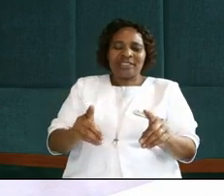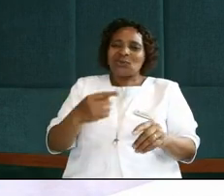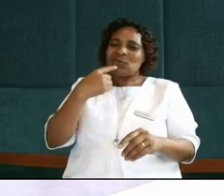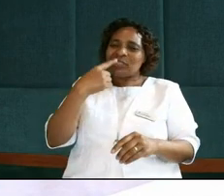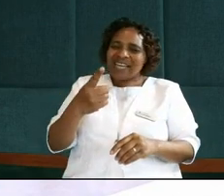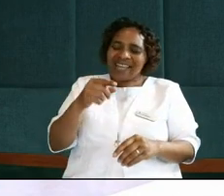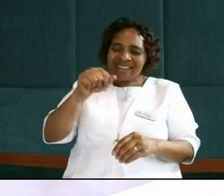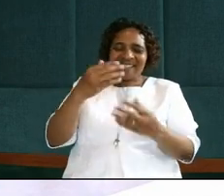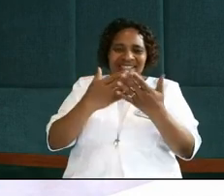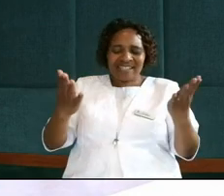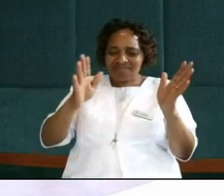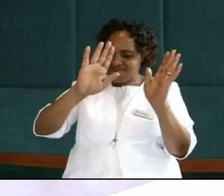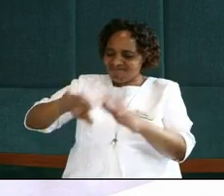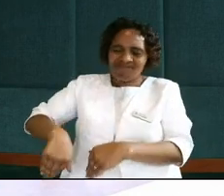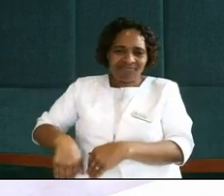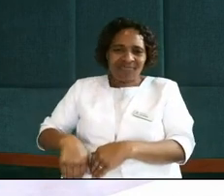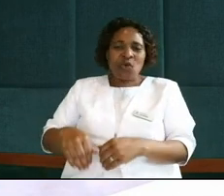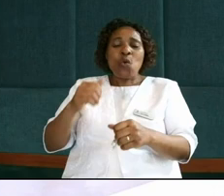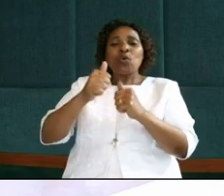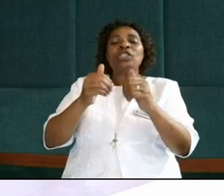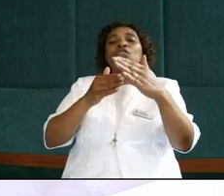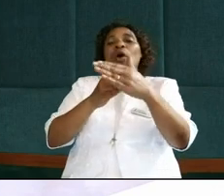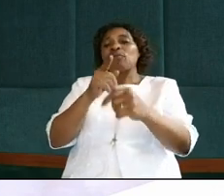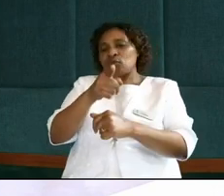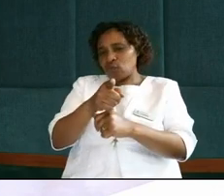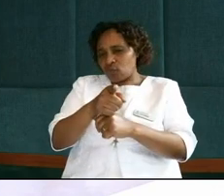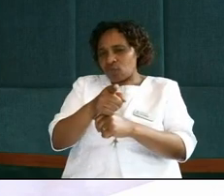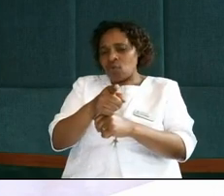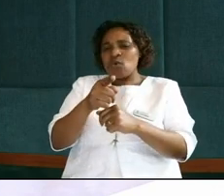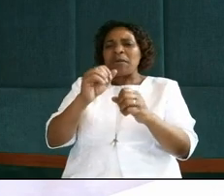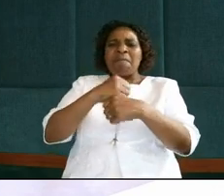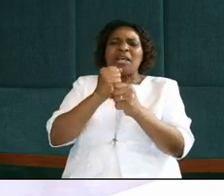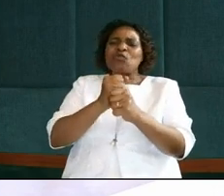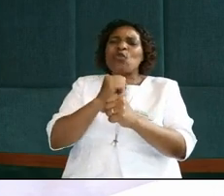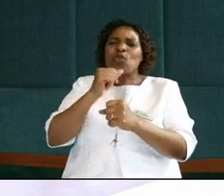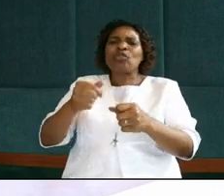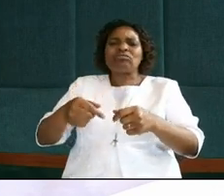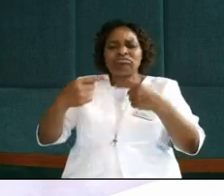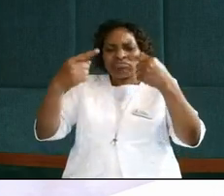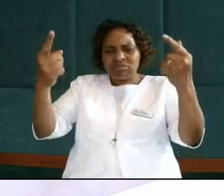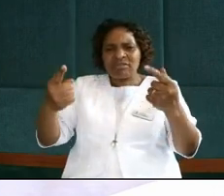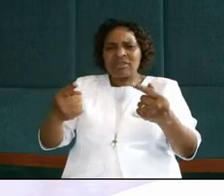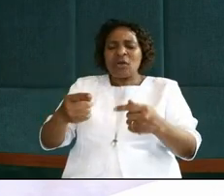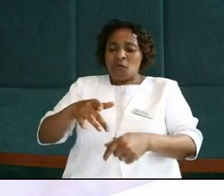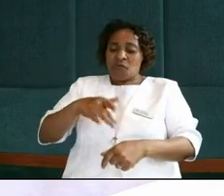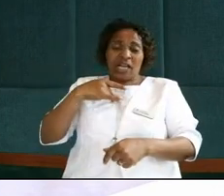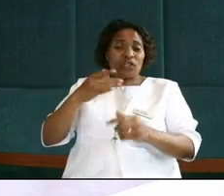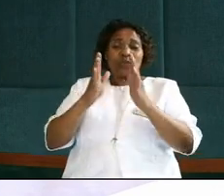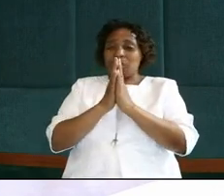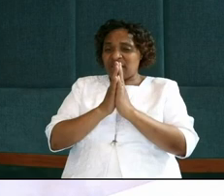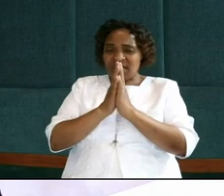that besets you and that stops you on your way and you must be willing to pay the penalty.